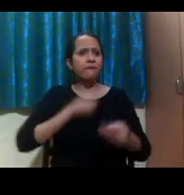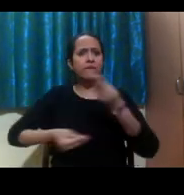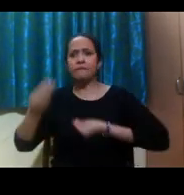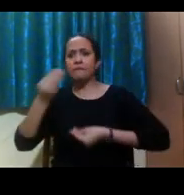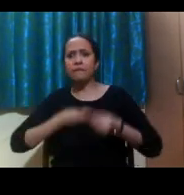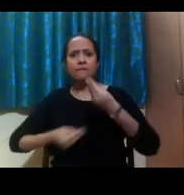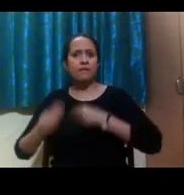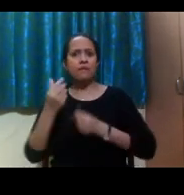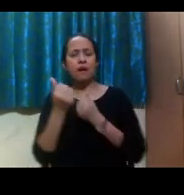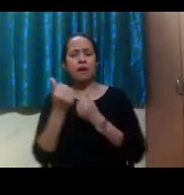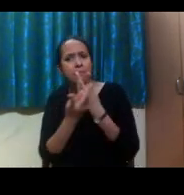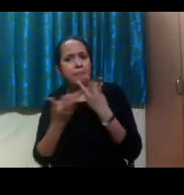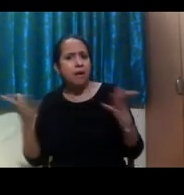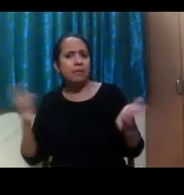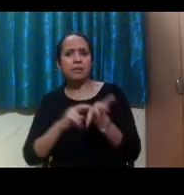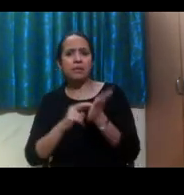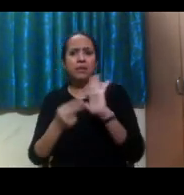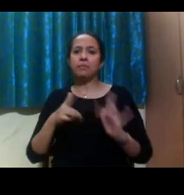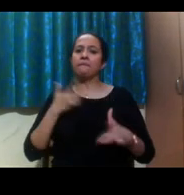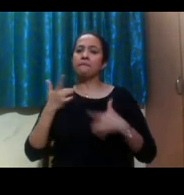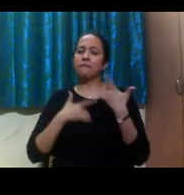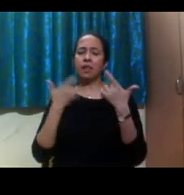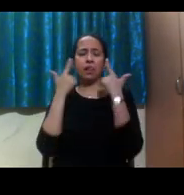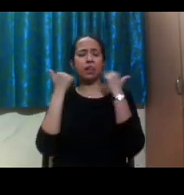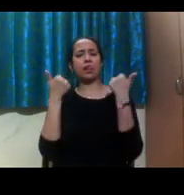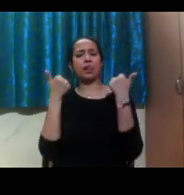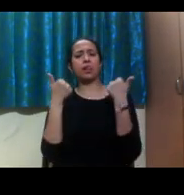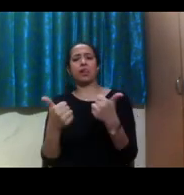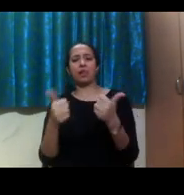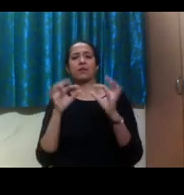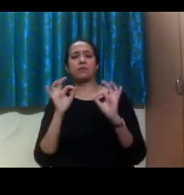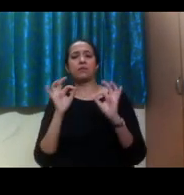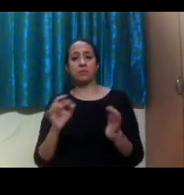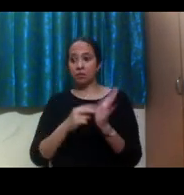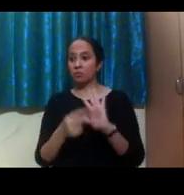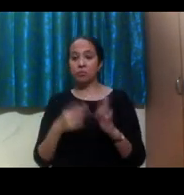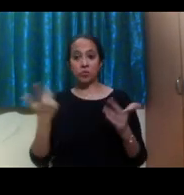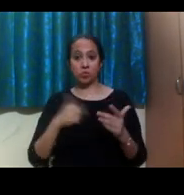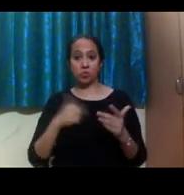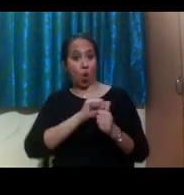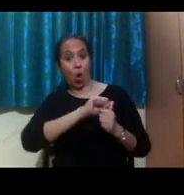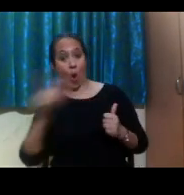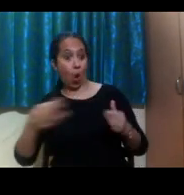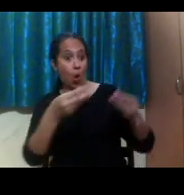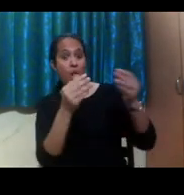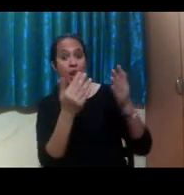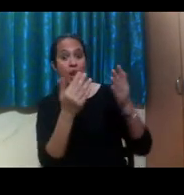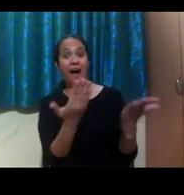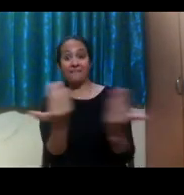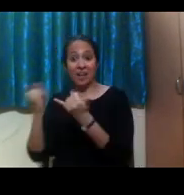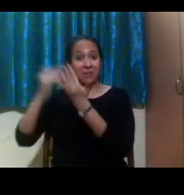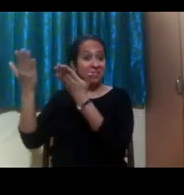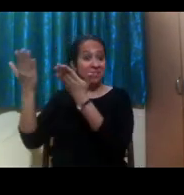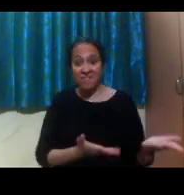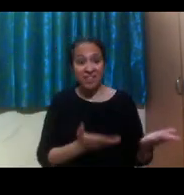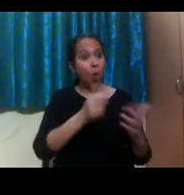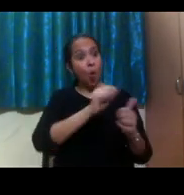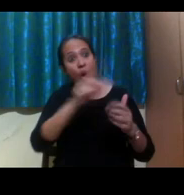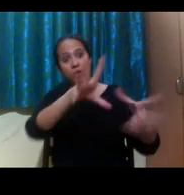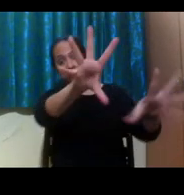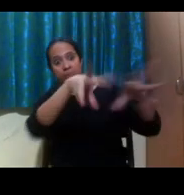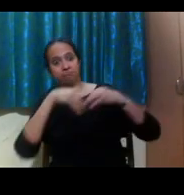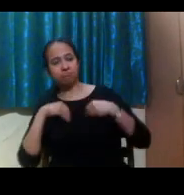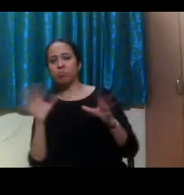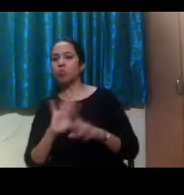try and get the best accommodation, you don't, you don't need to go for all the accommodations, you should just select the one that works